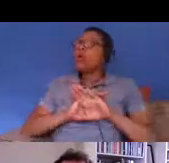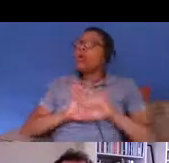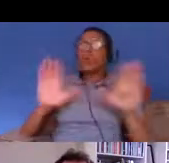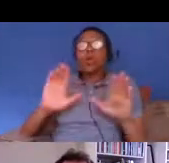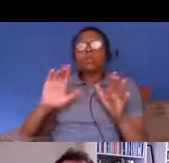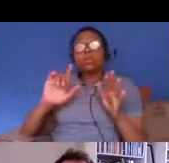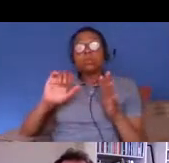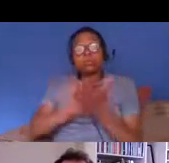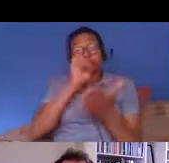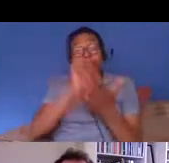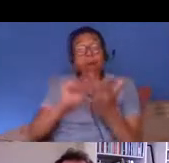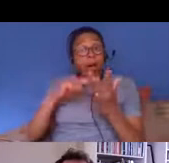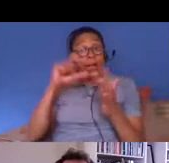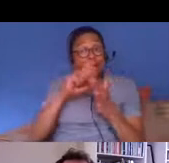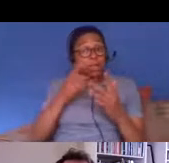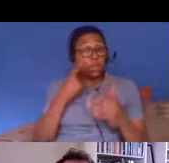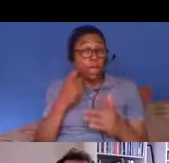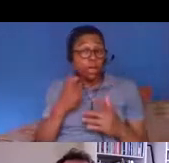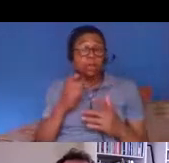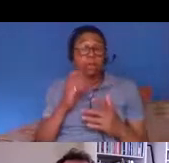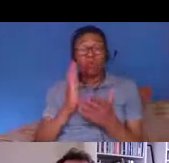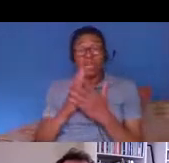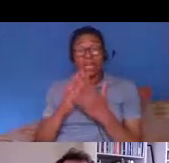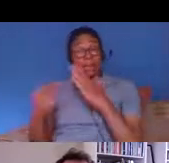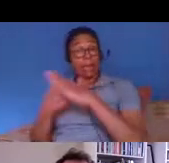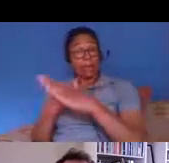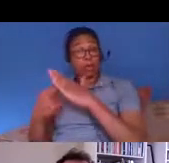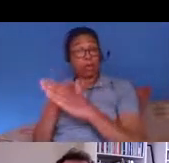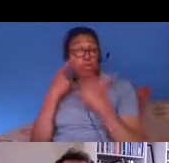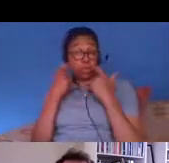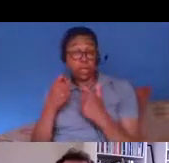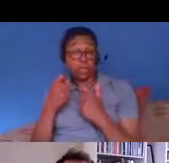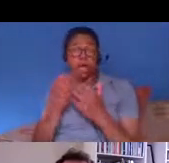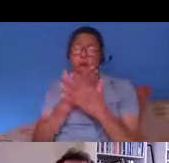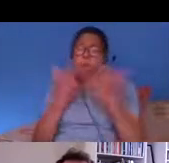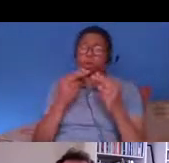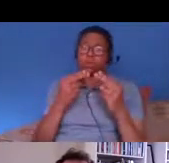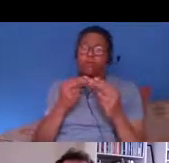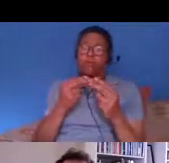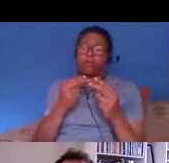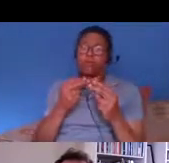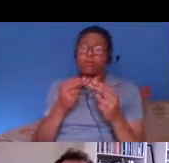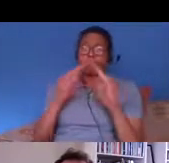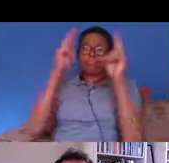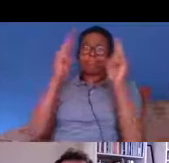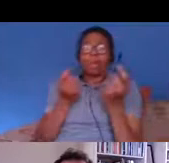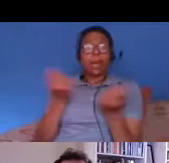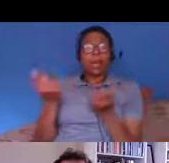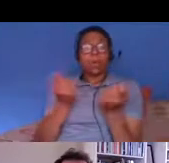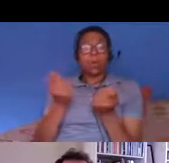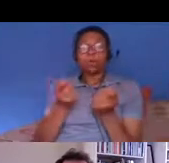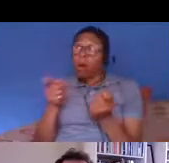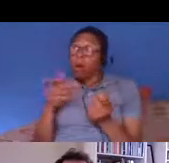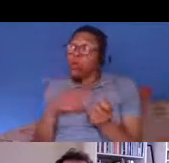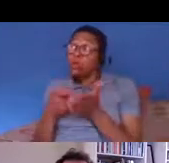checks they're immigration checks and basically a lot of businesses and landlords and so on we'll see in a moment um think